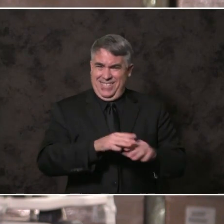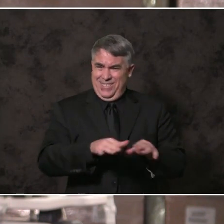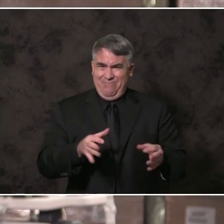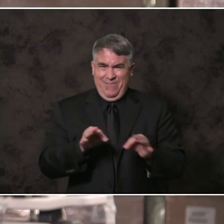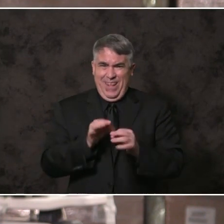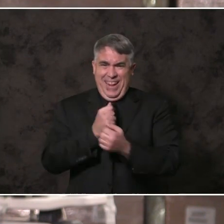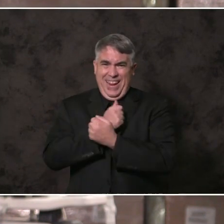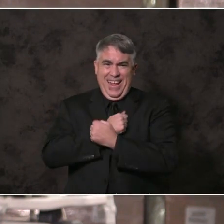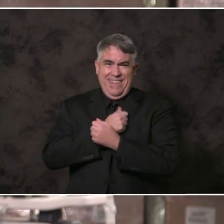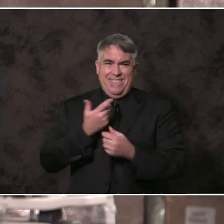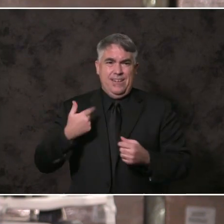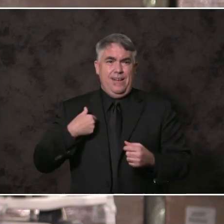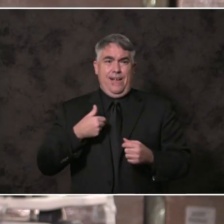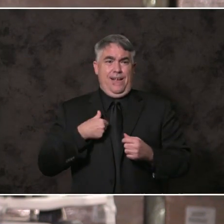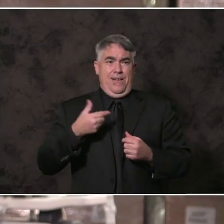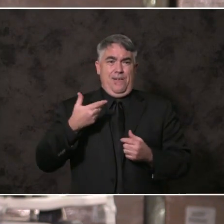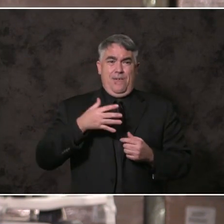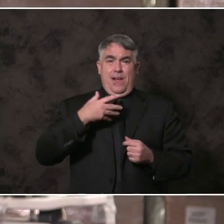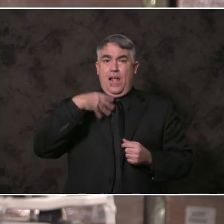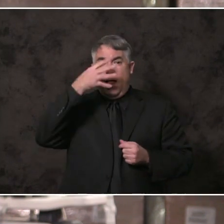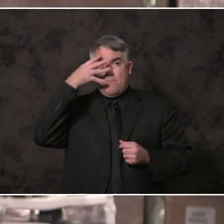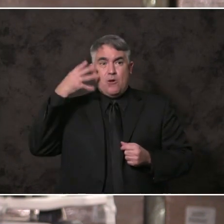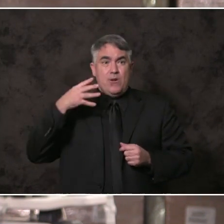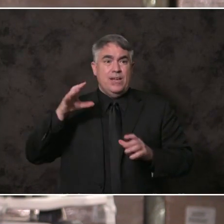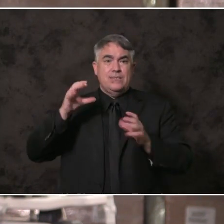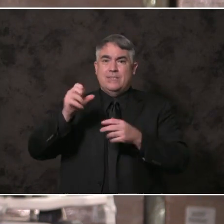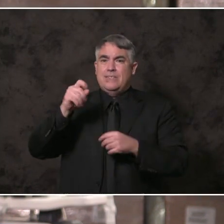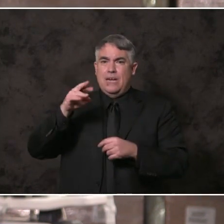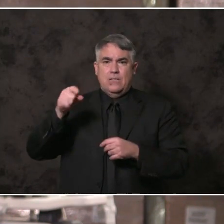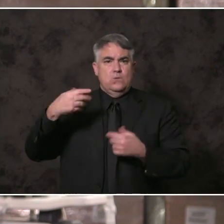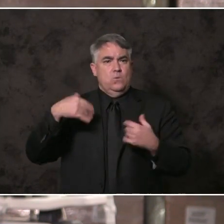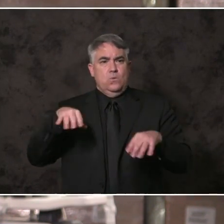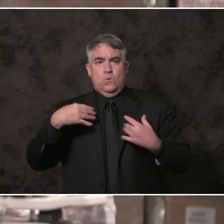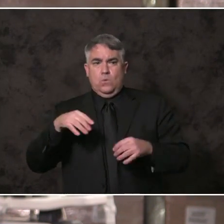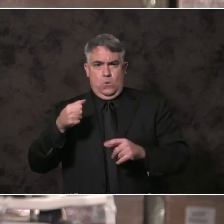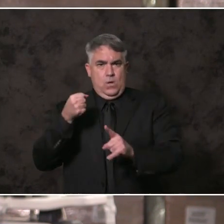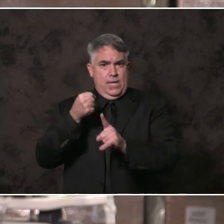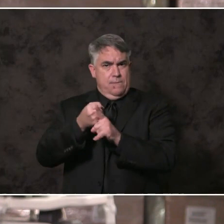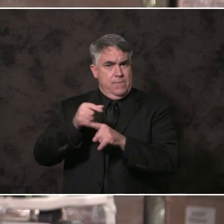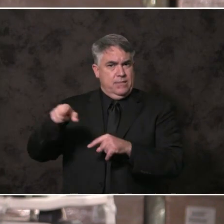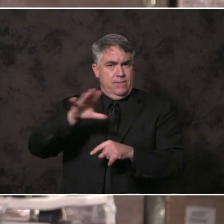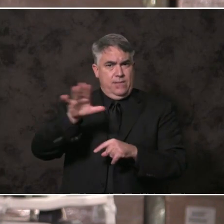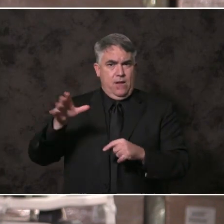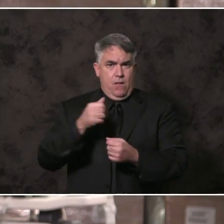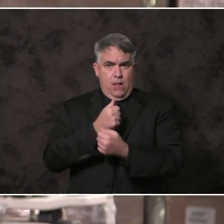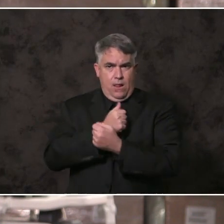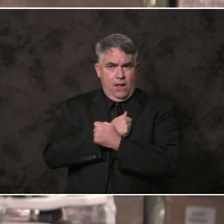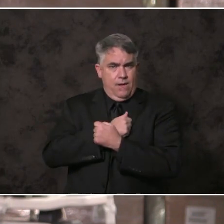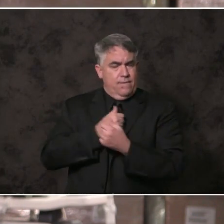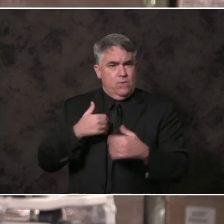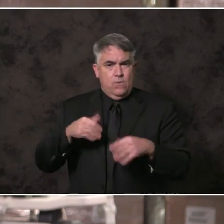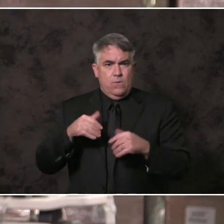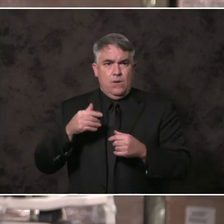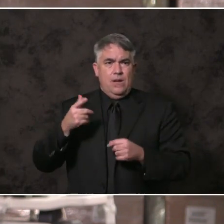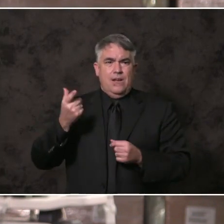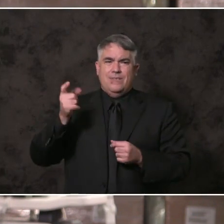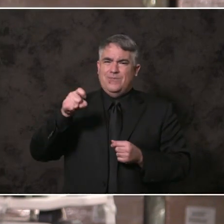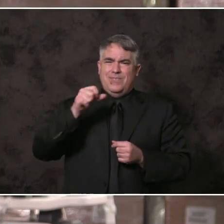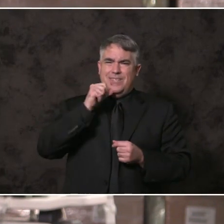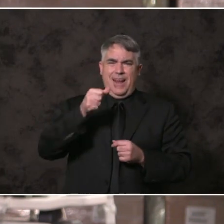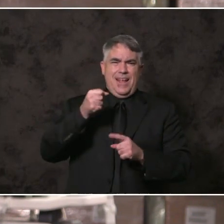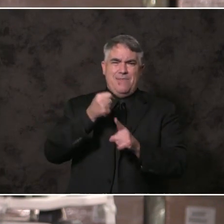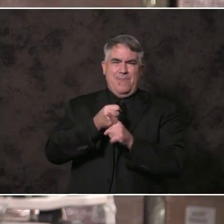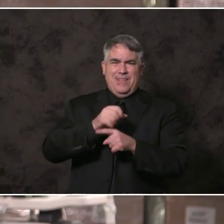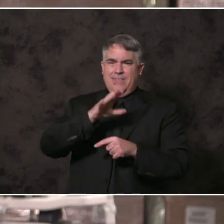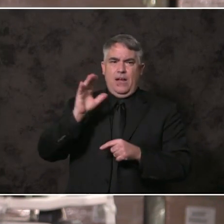immigration status cannot impact the universal power of love for one another. And it should not impact our ability to show